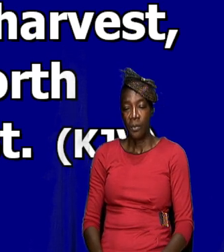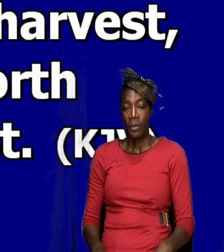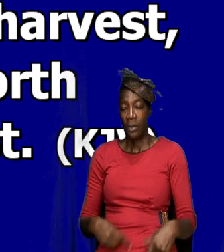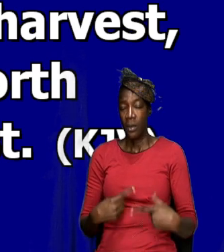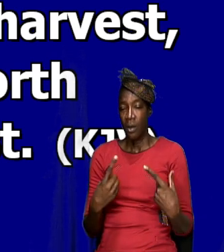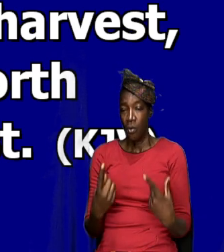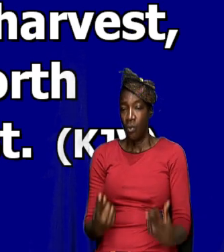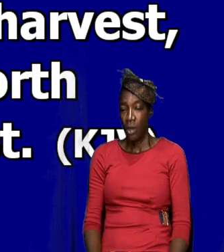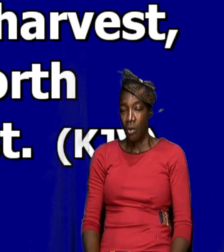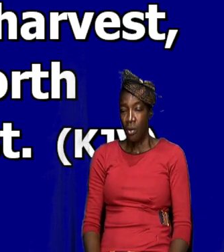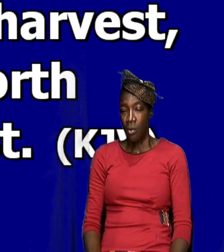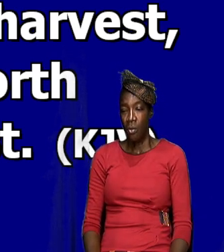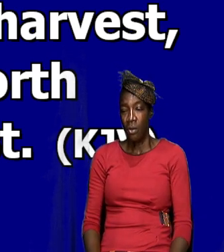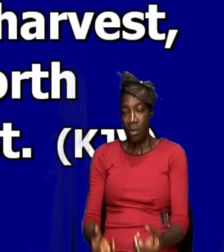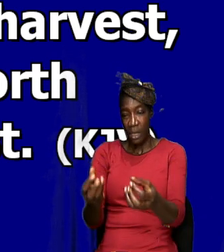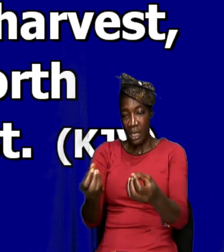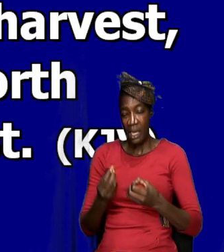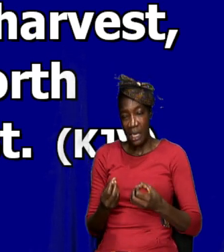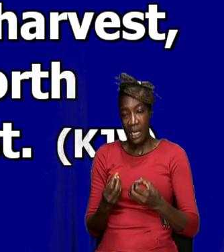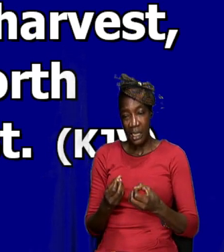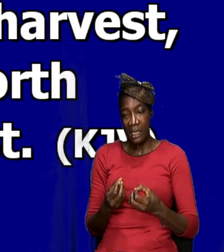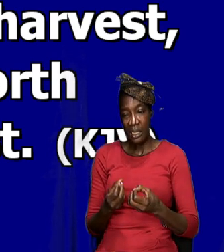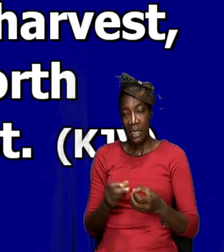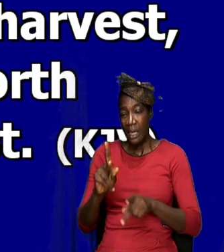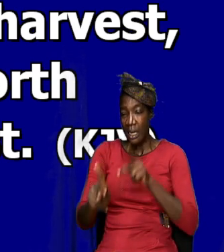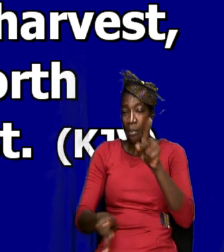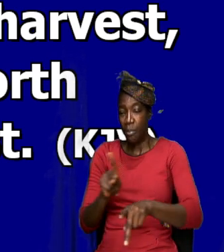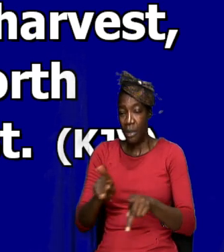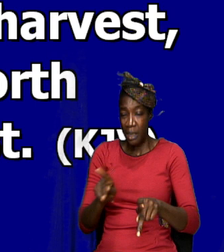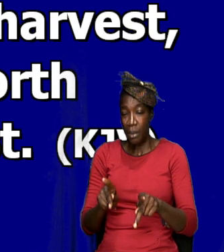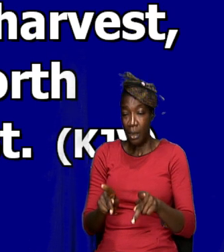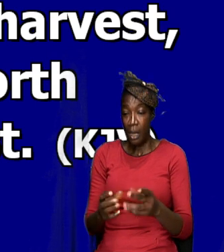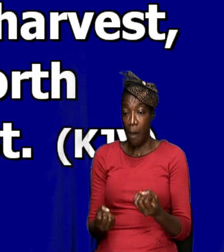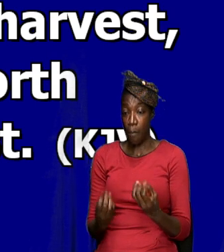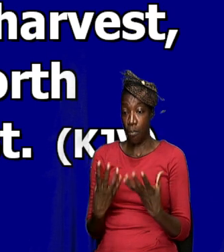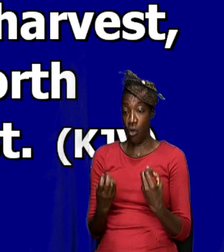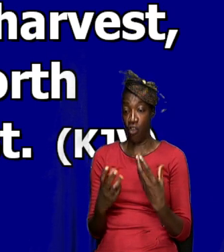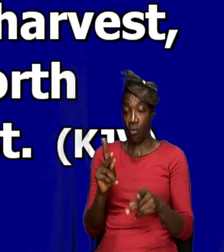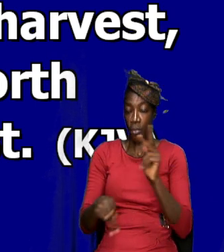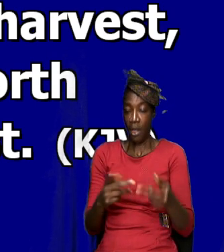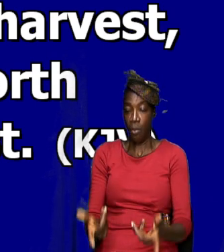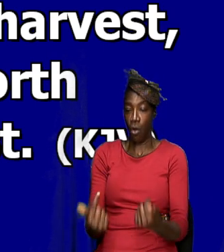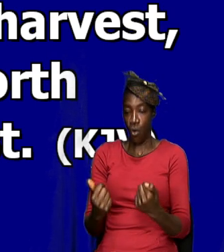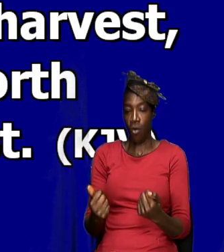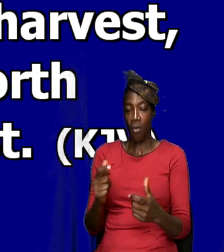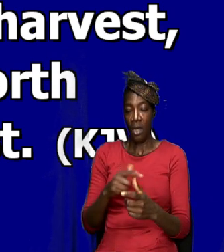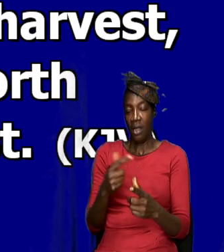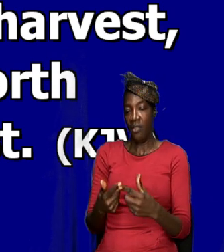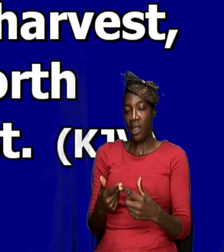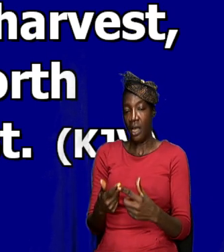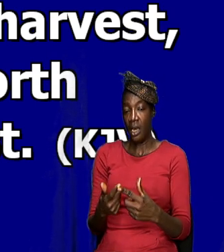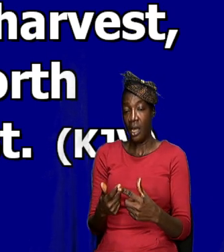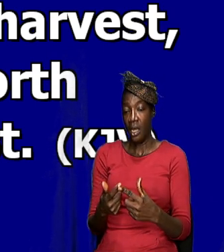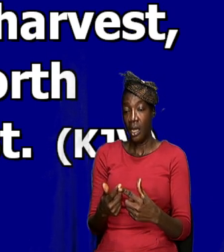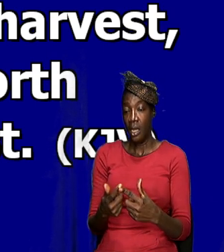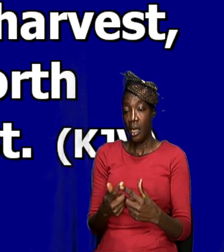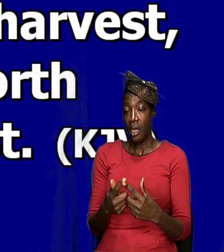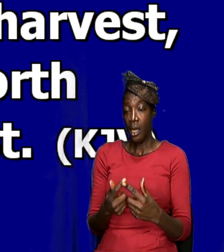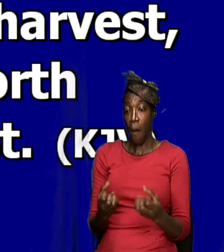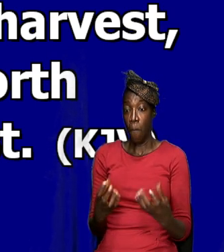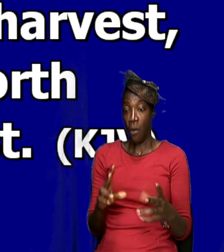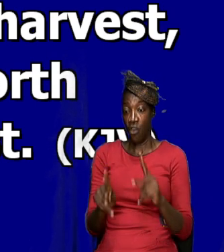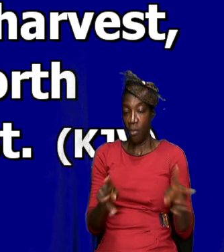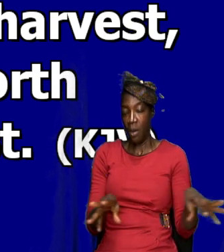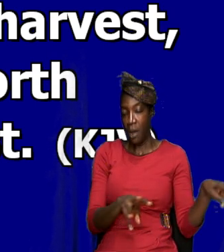this campaign to recruit people, and sometimes a lot of people will come, and then a lot of people don't stay. But,